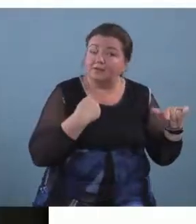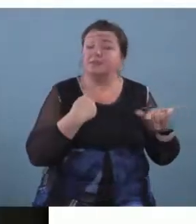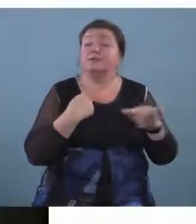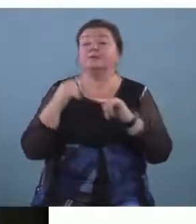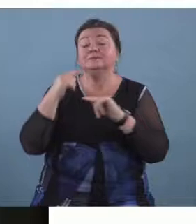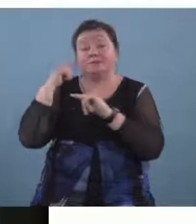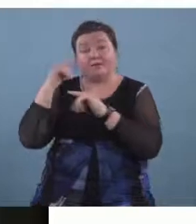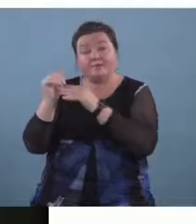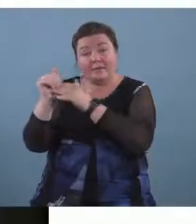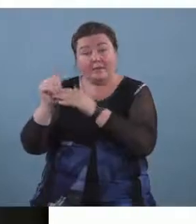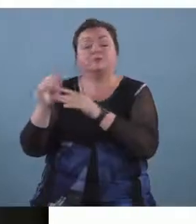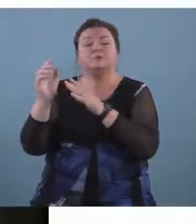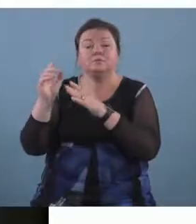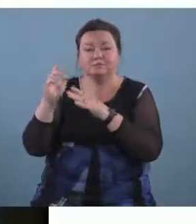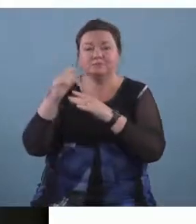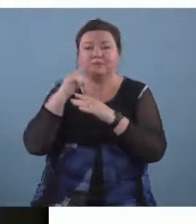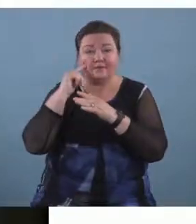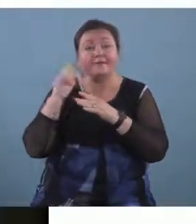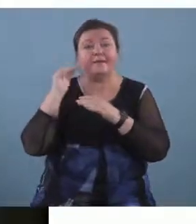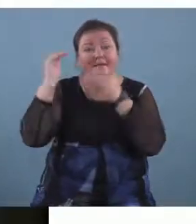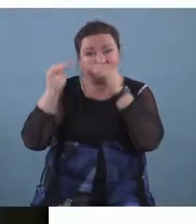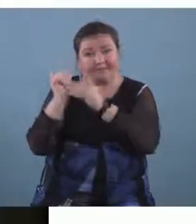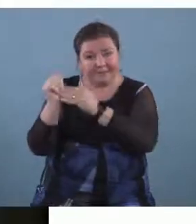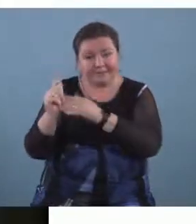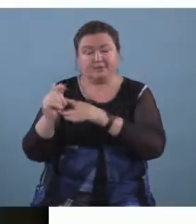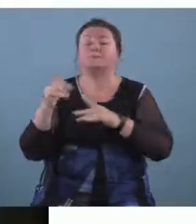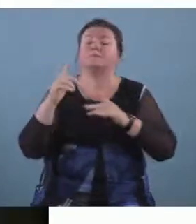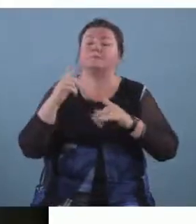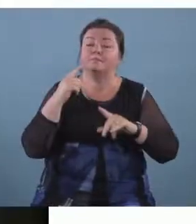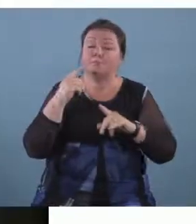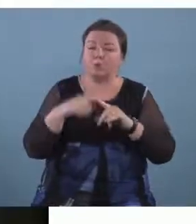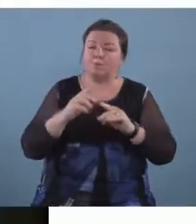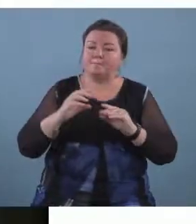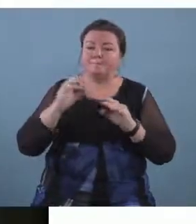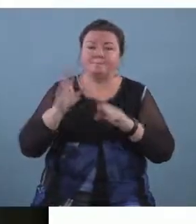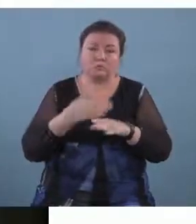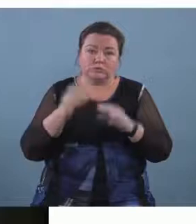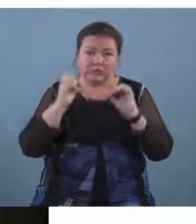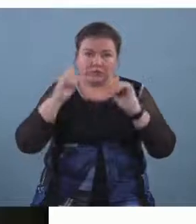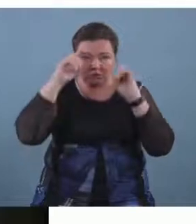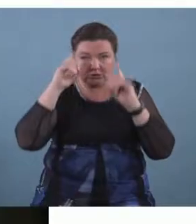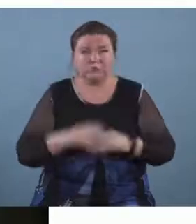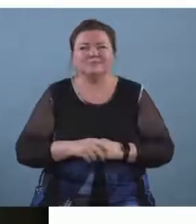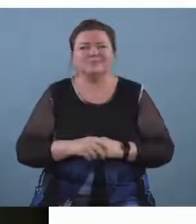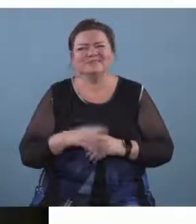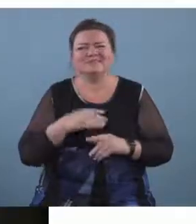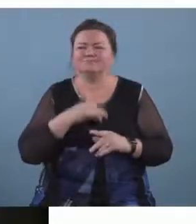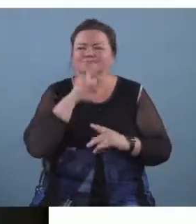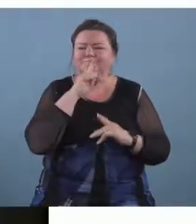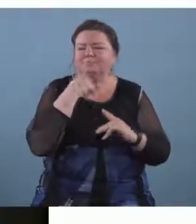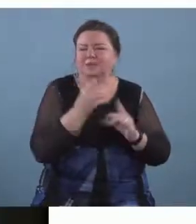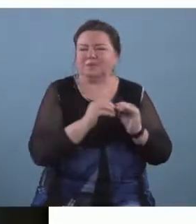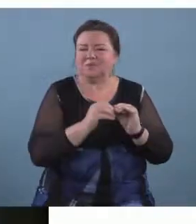music graduates and music educators so before well i'm not going to say anymore i think the video